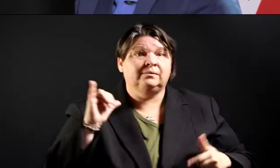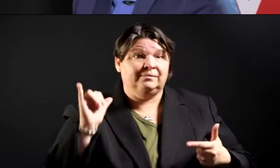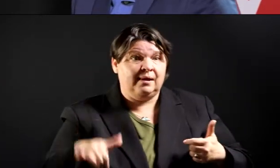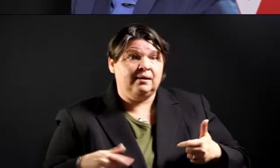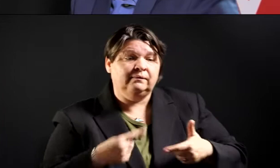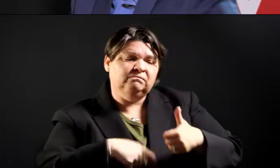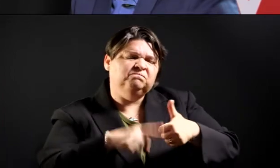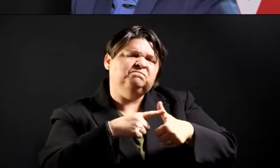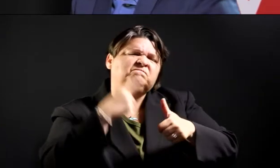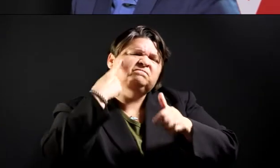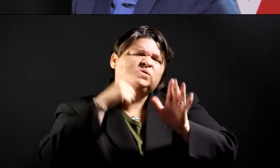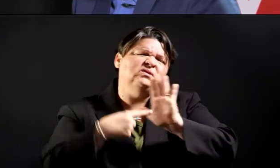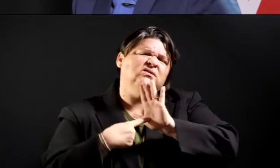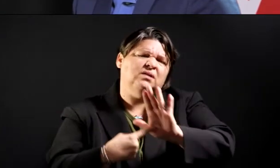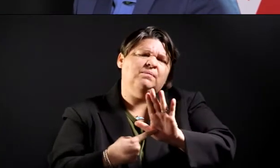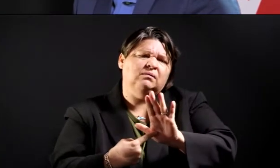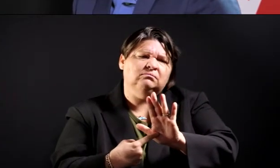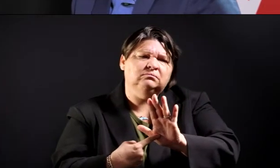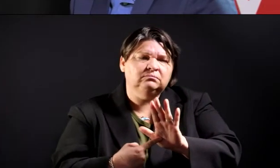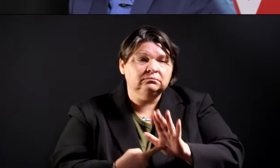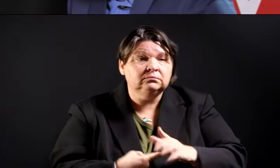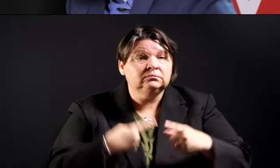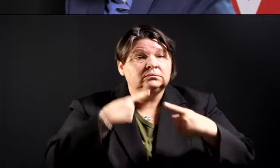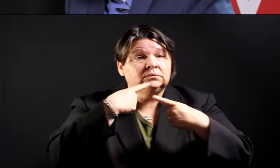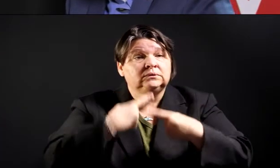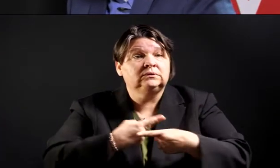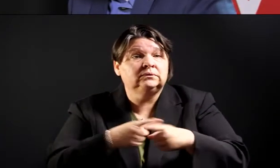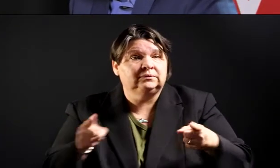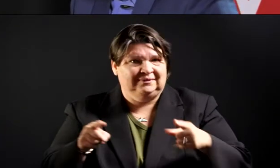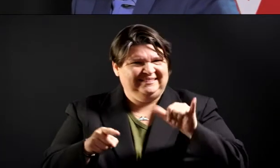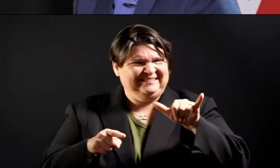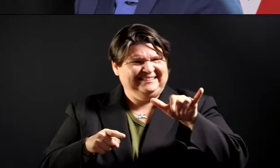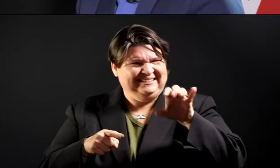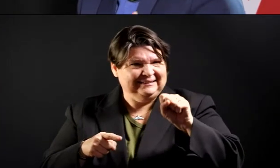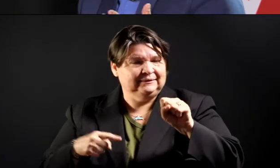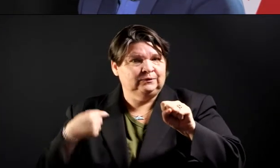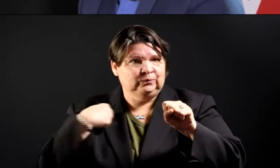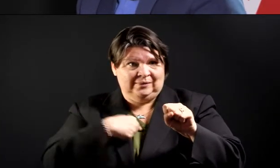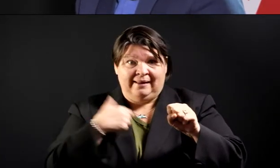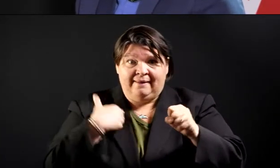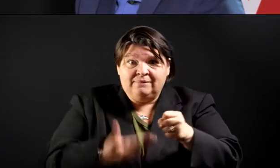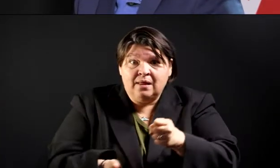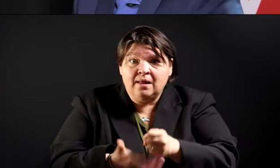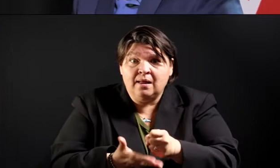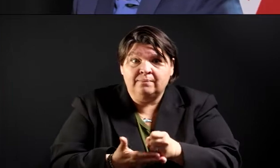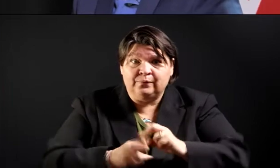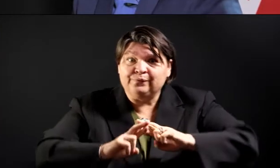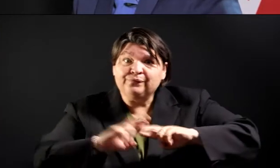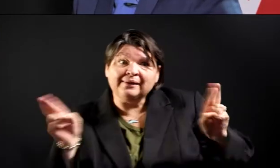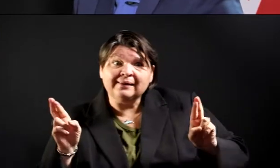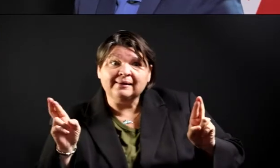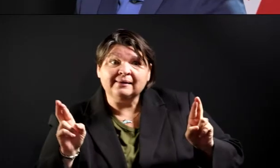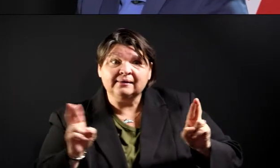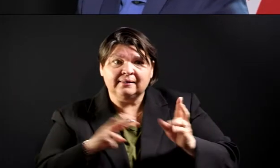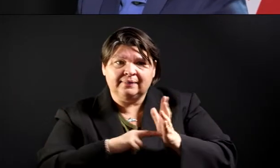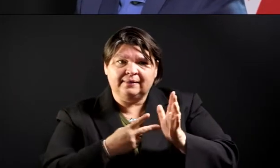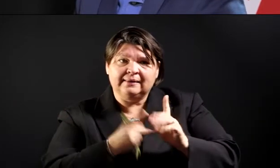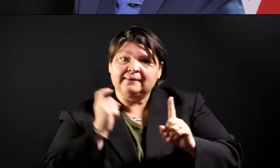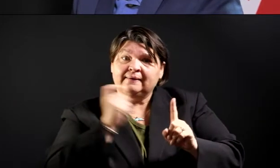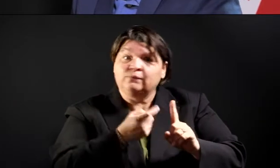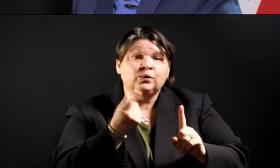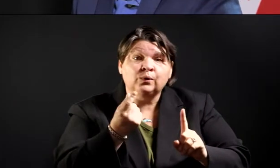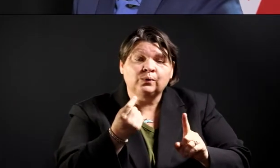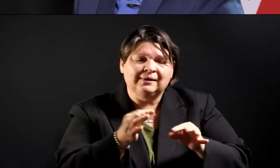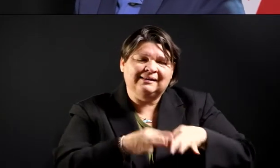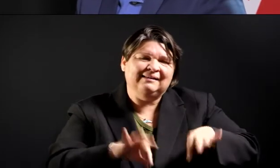getting the word out that there is available help to essential employees, remarkably, is